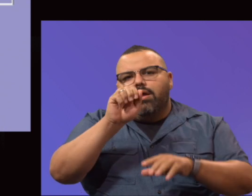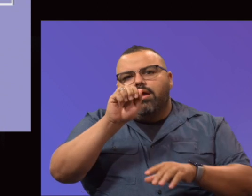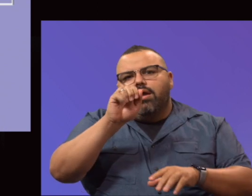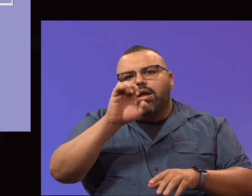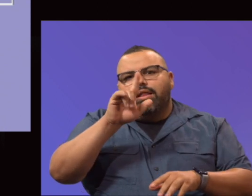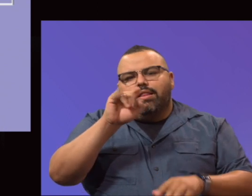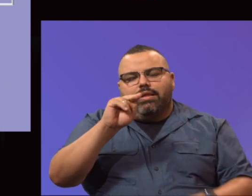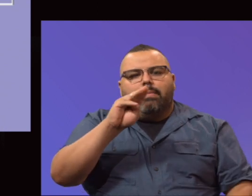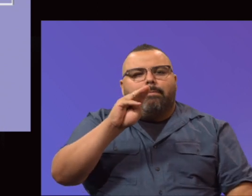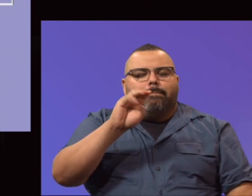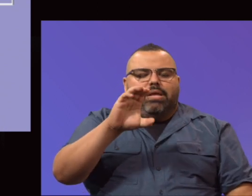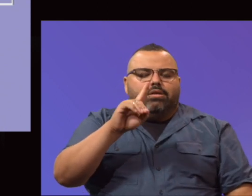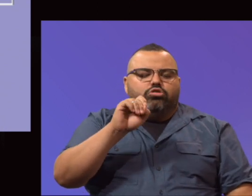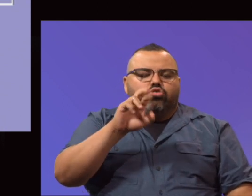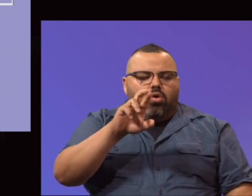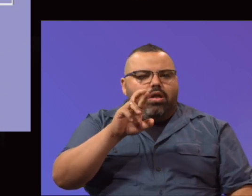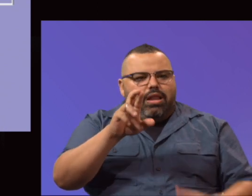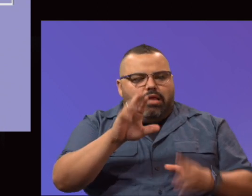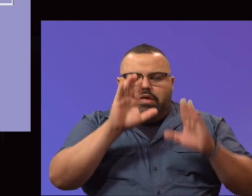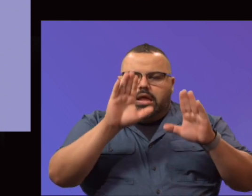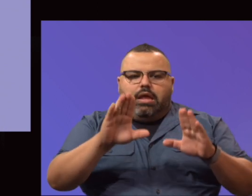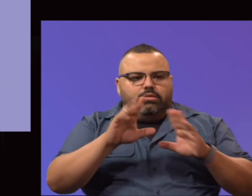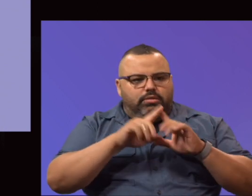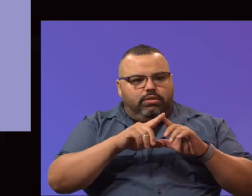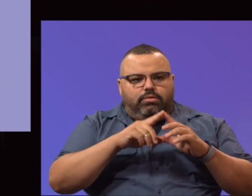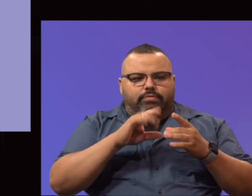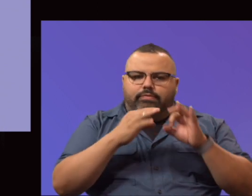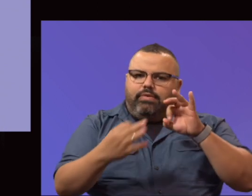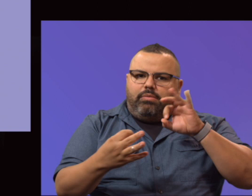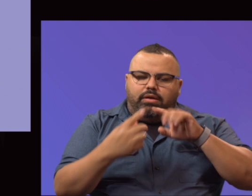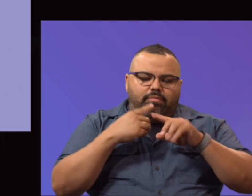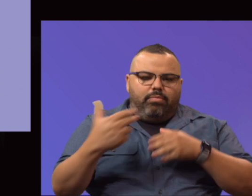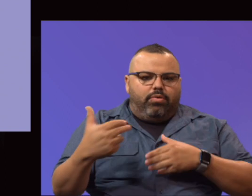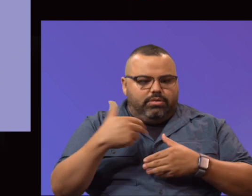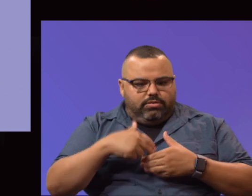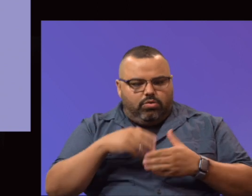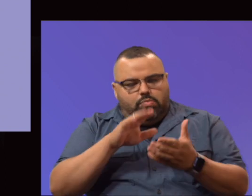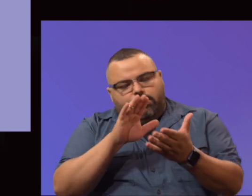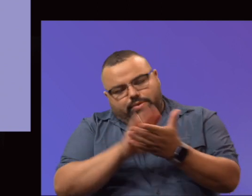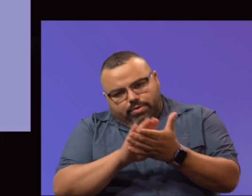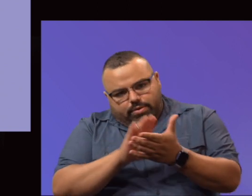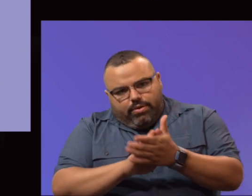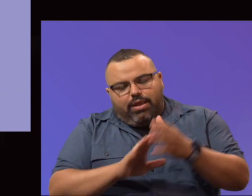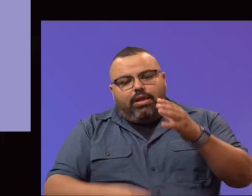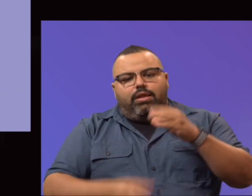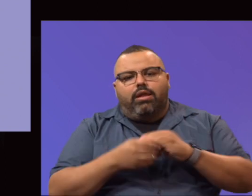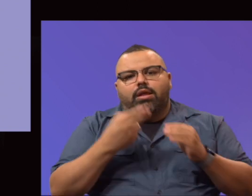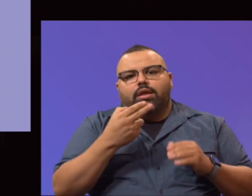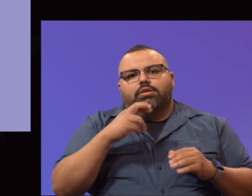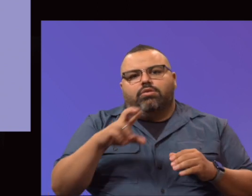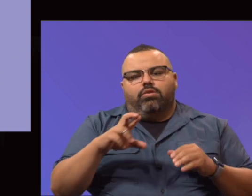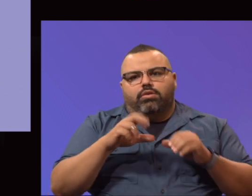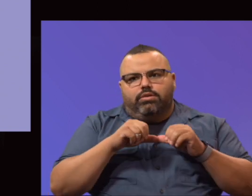had excellent reviews from the 47 participants. So kudos. In addition, HRD continues to move forward. They've